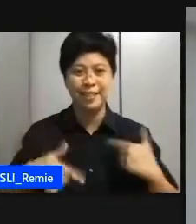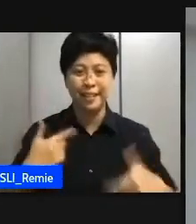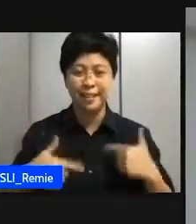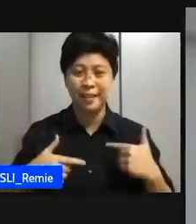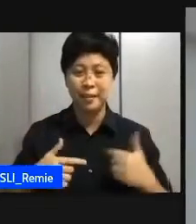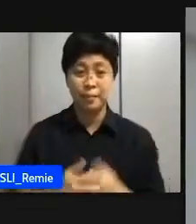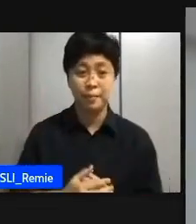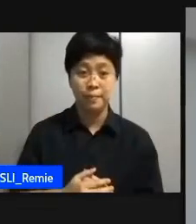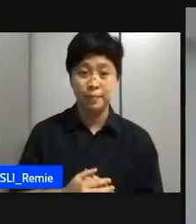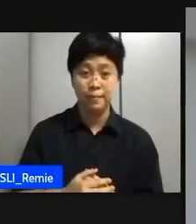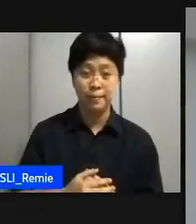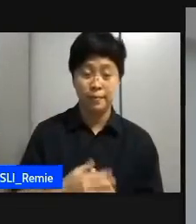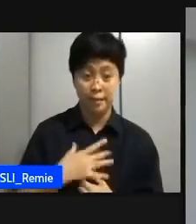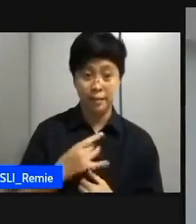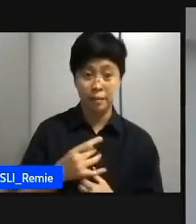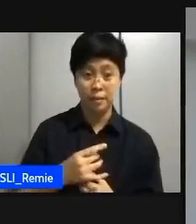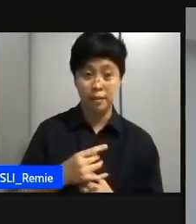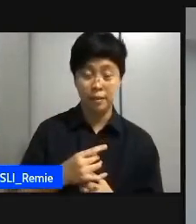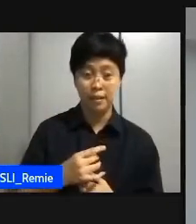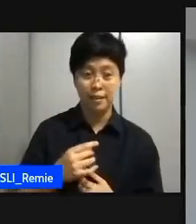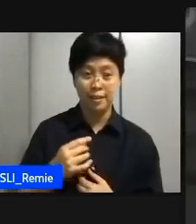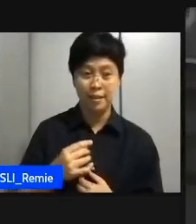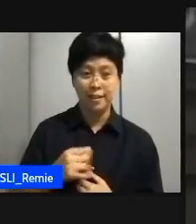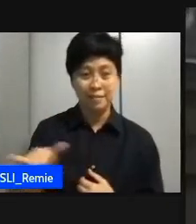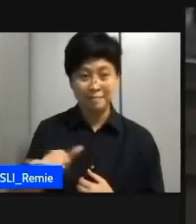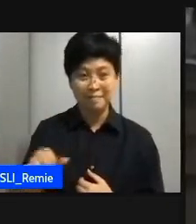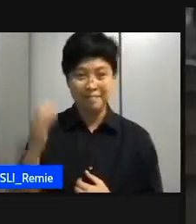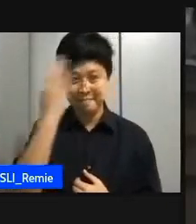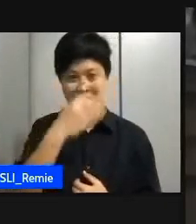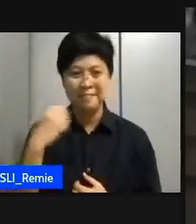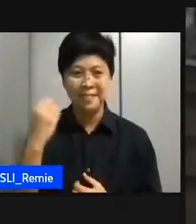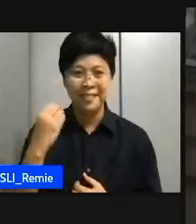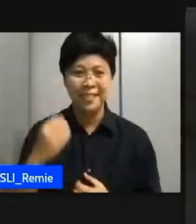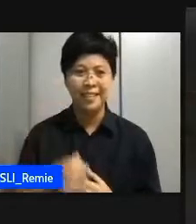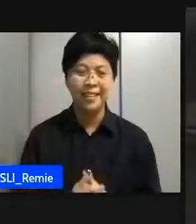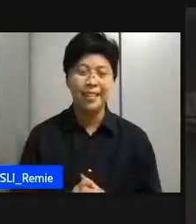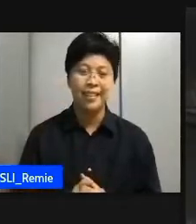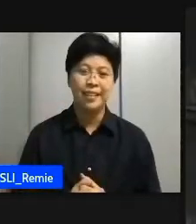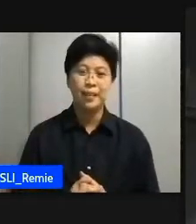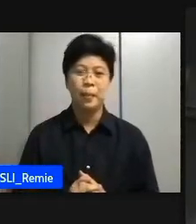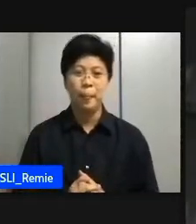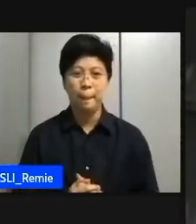video games like a look-alike like look-alike like